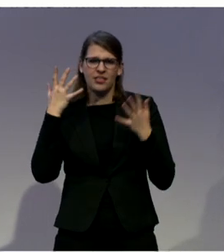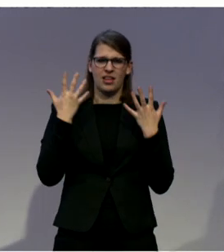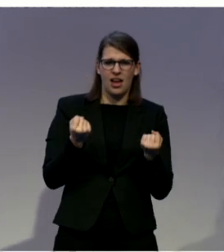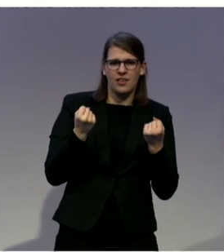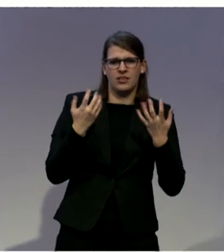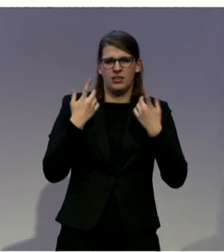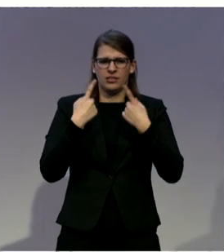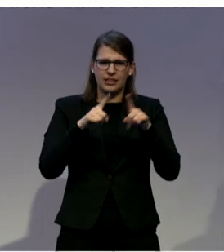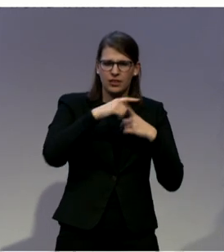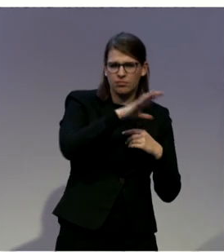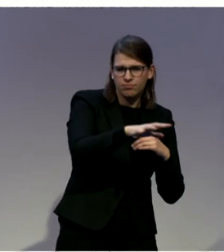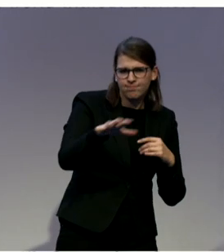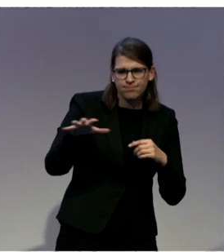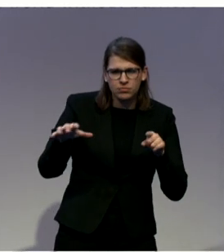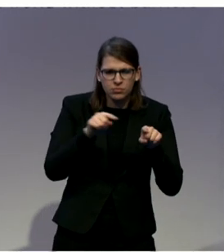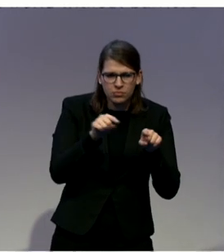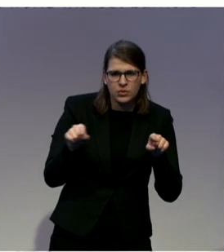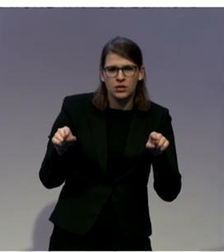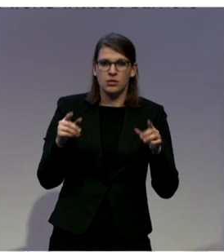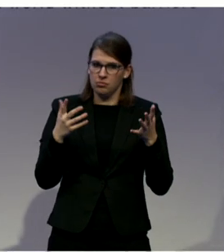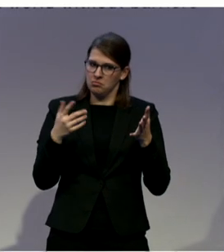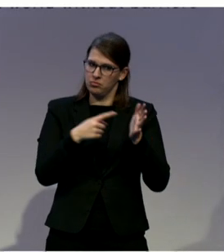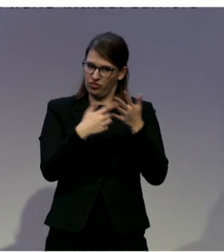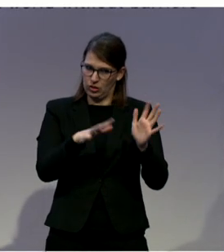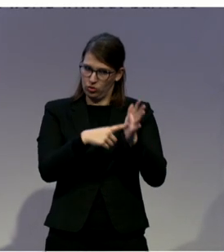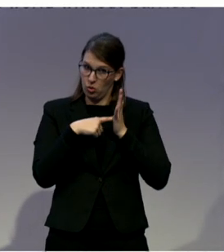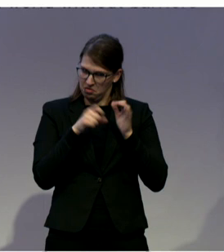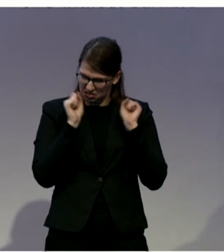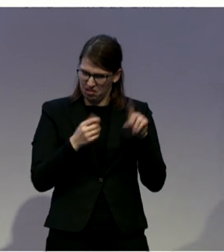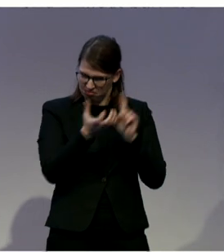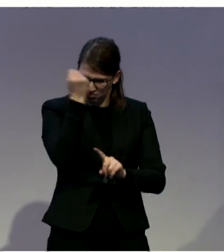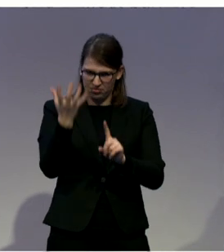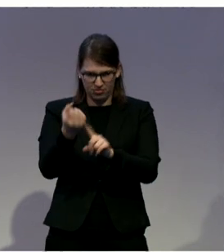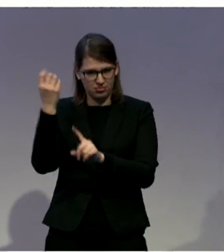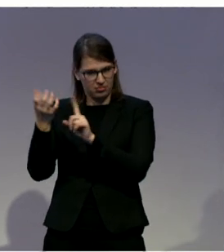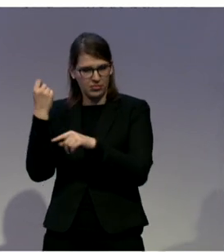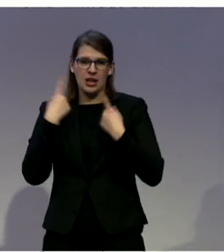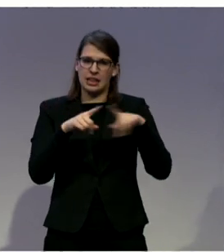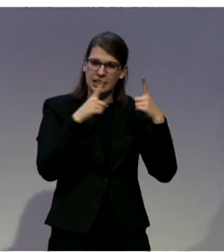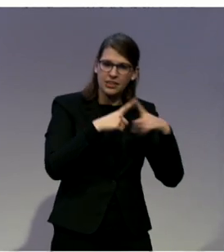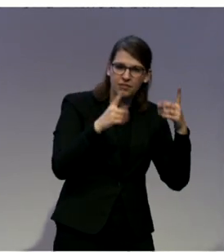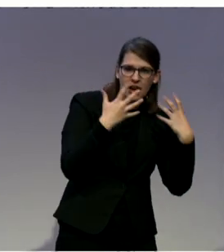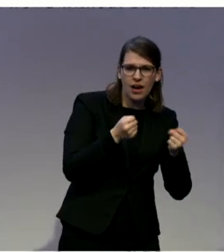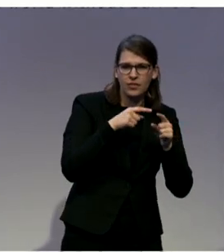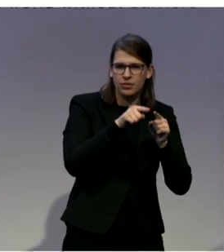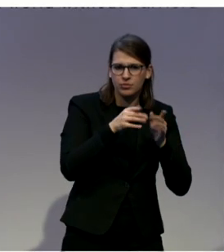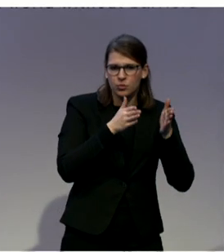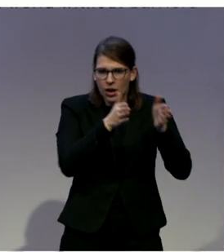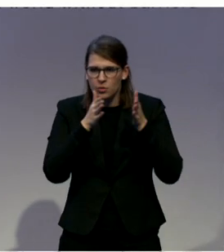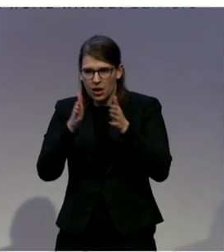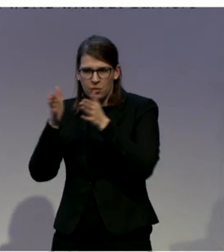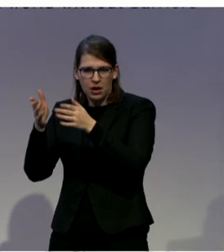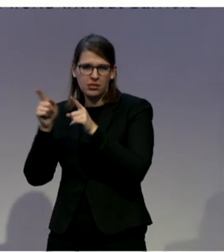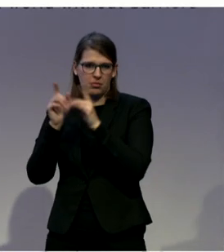the models were also cost effective. You know, by and large, when you added up the costs of institutional provision with